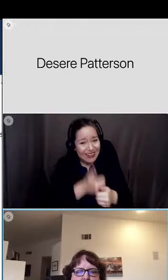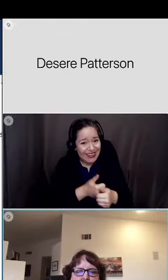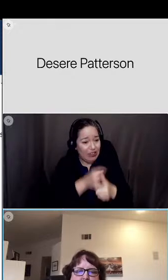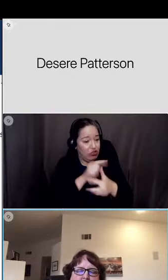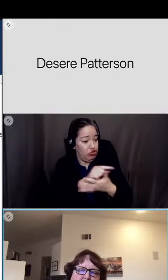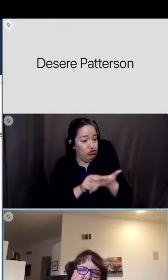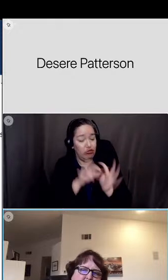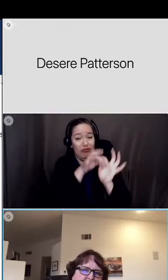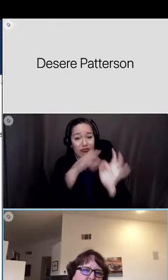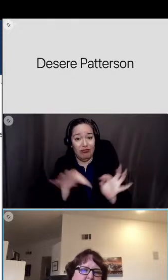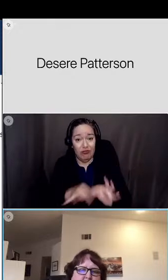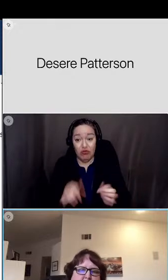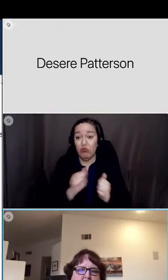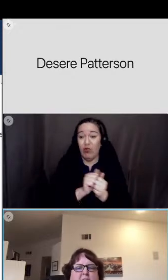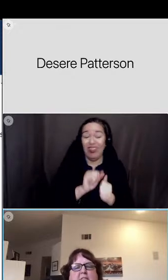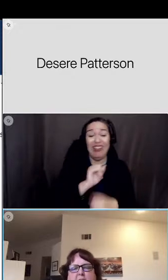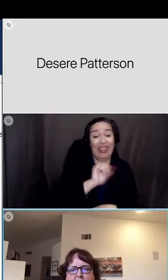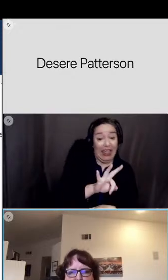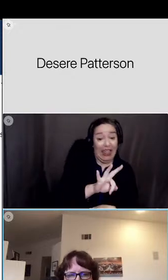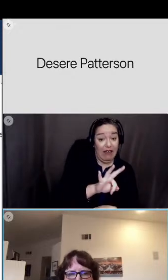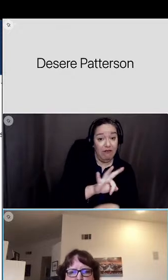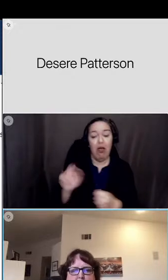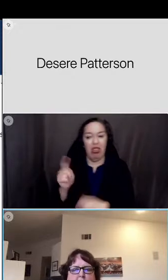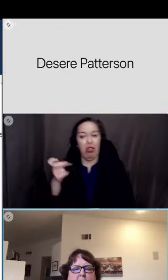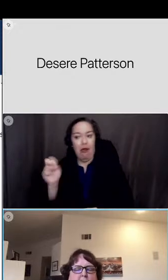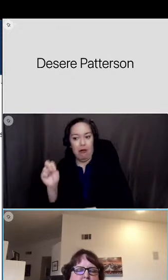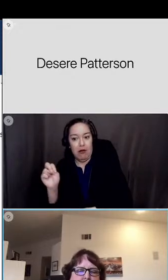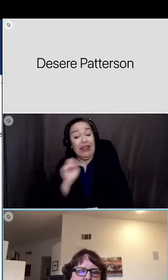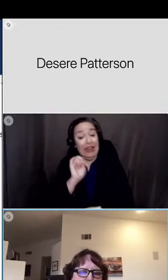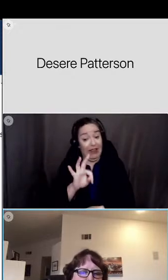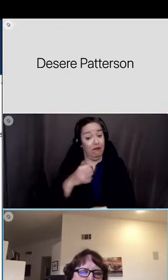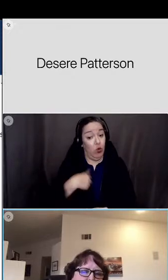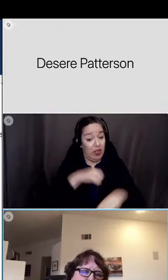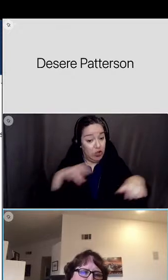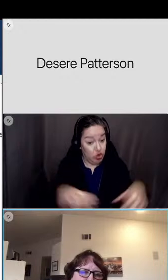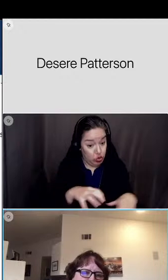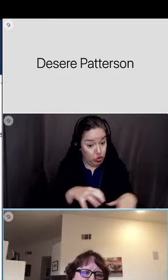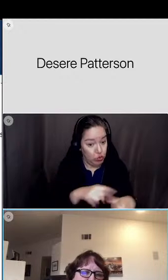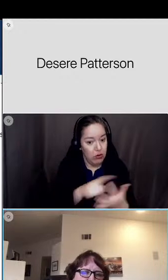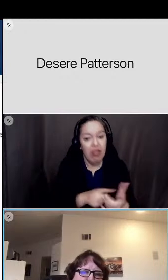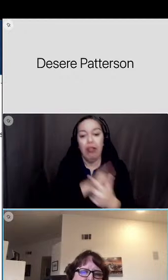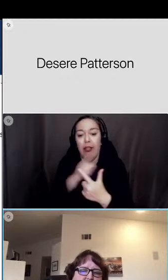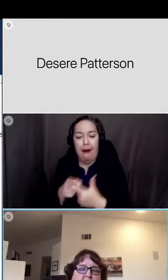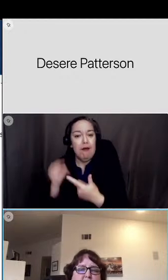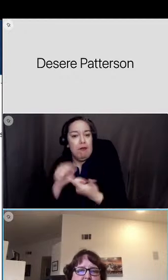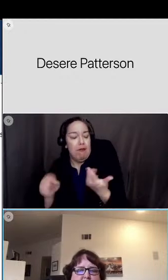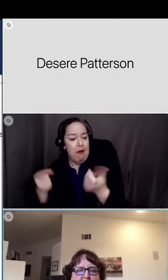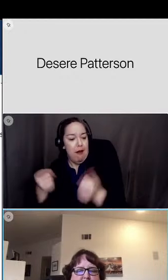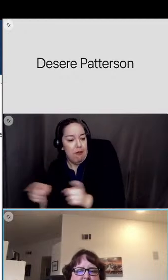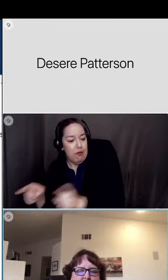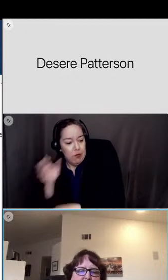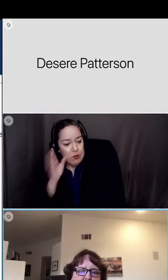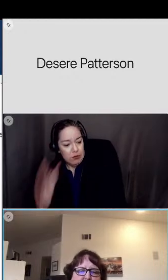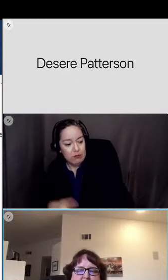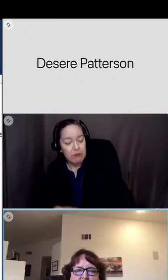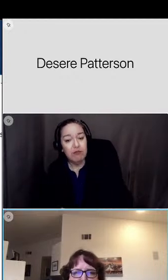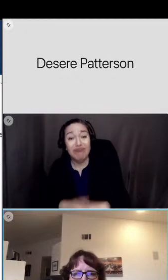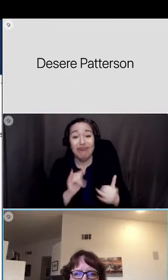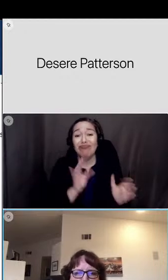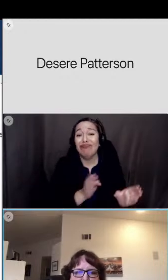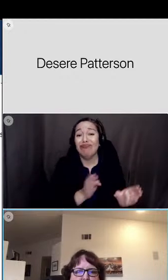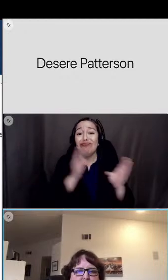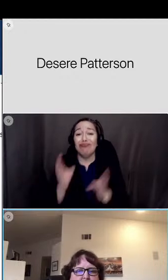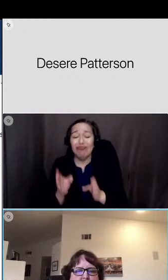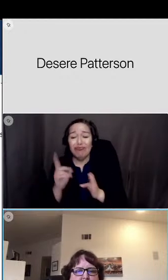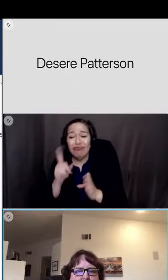statement and so if we do this then this will happen we then moved to the strategies to address our if-then